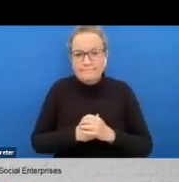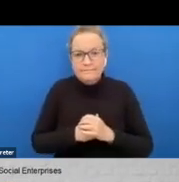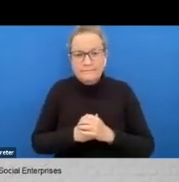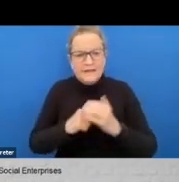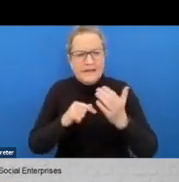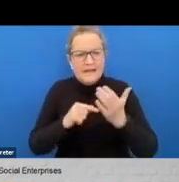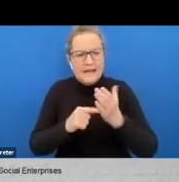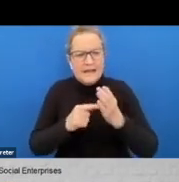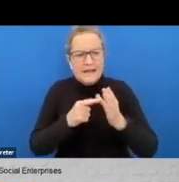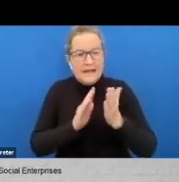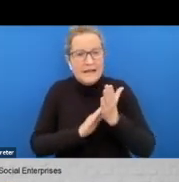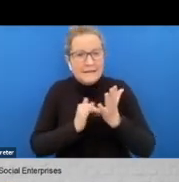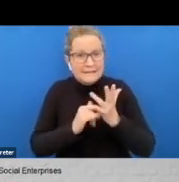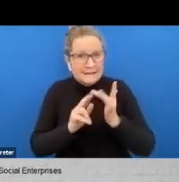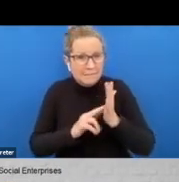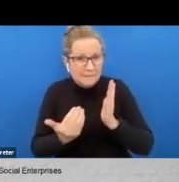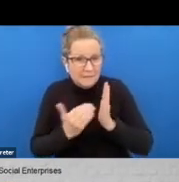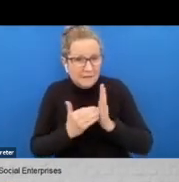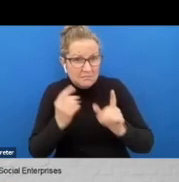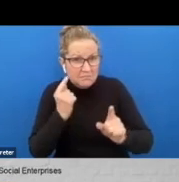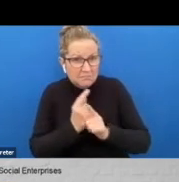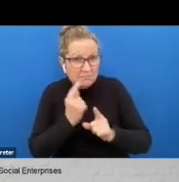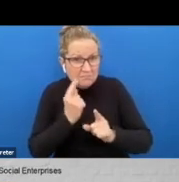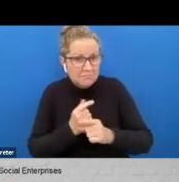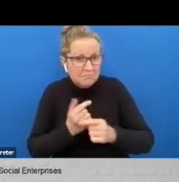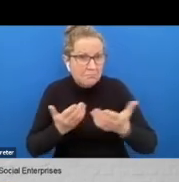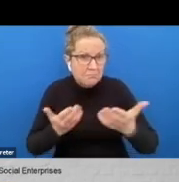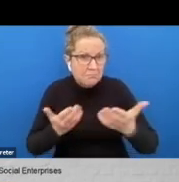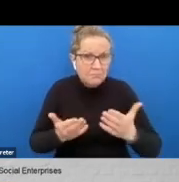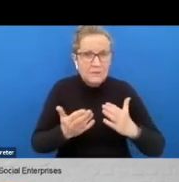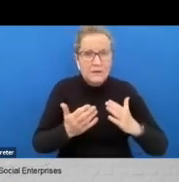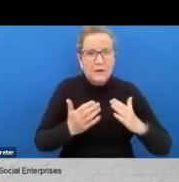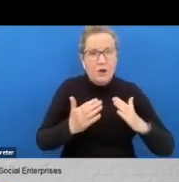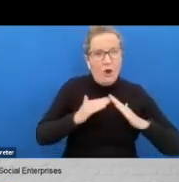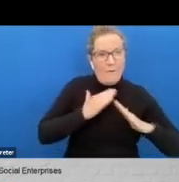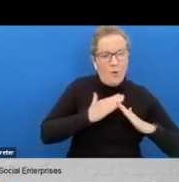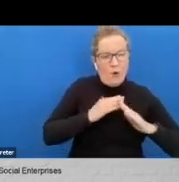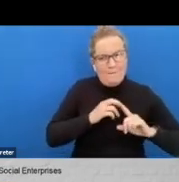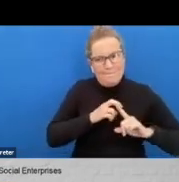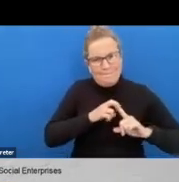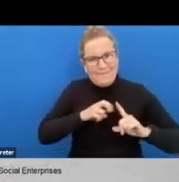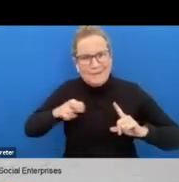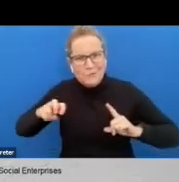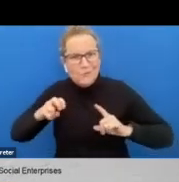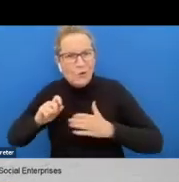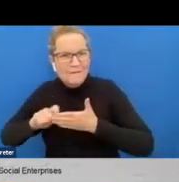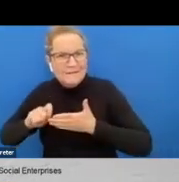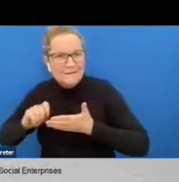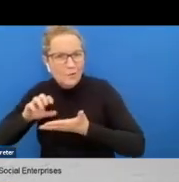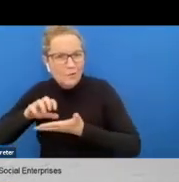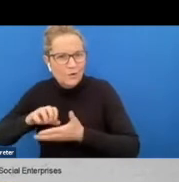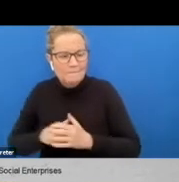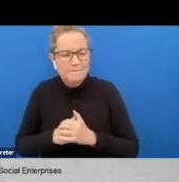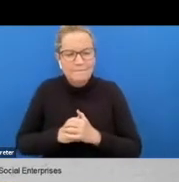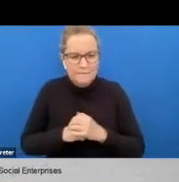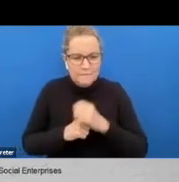any contribution you'd like to make to that that observation about people returning to the workplace uh well i do know